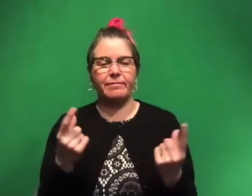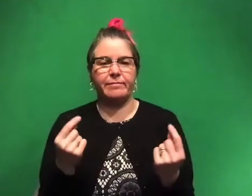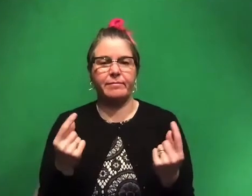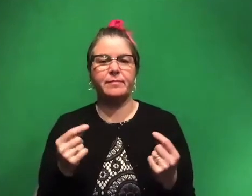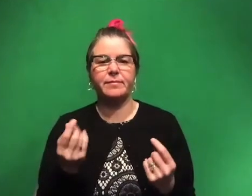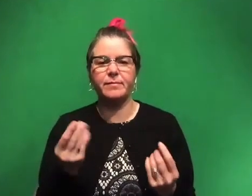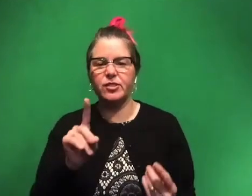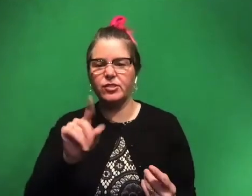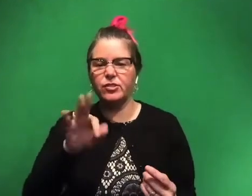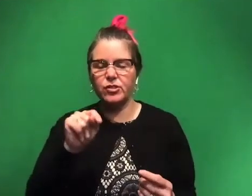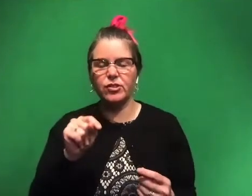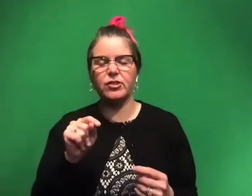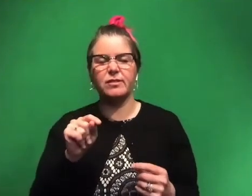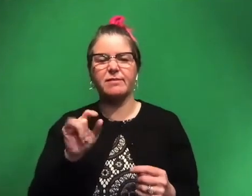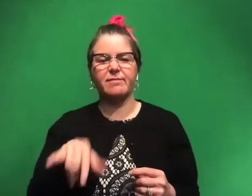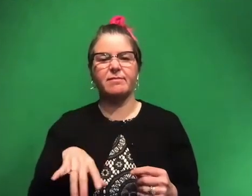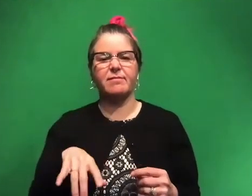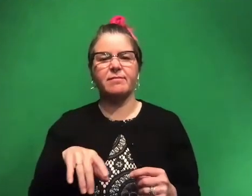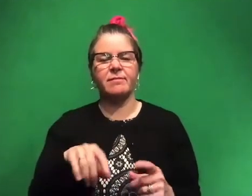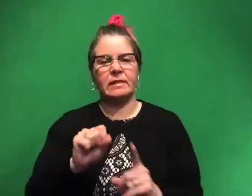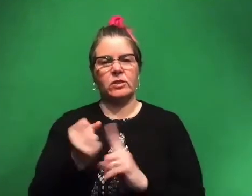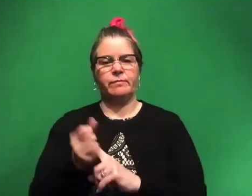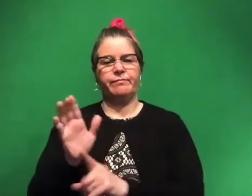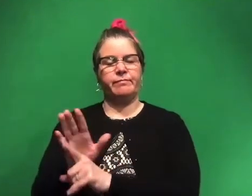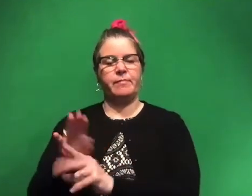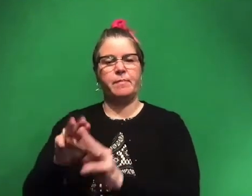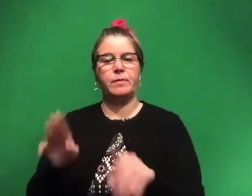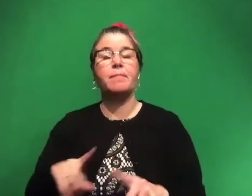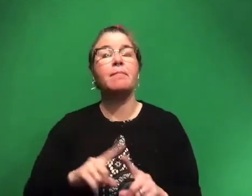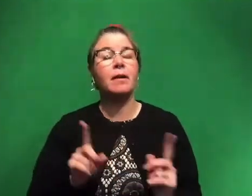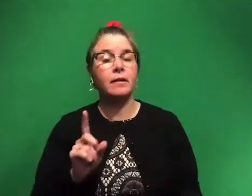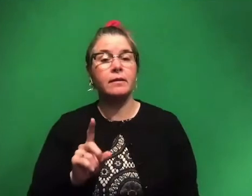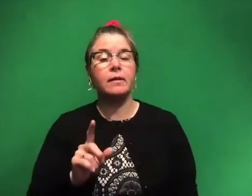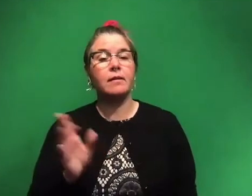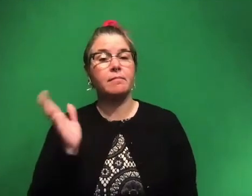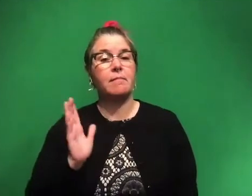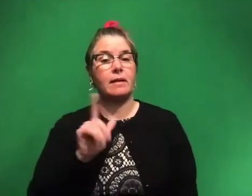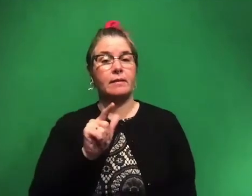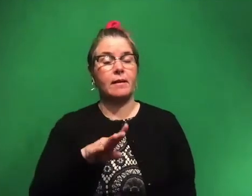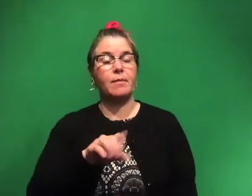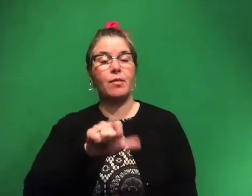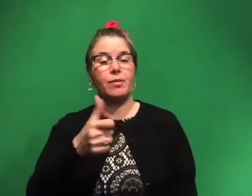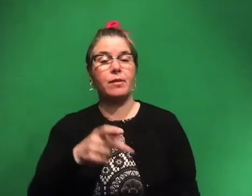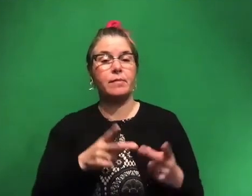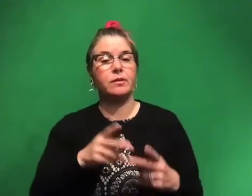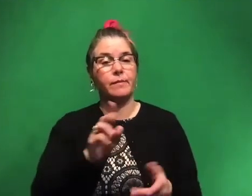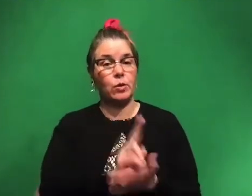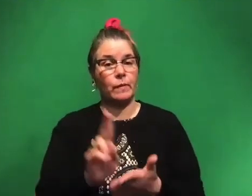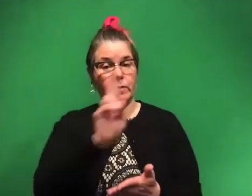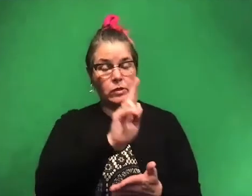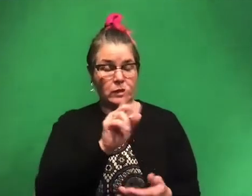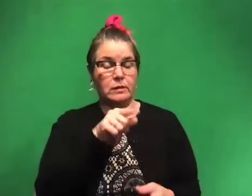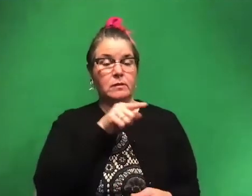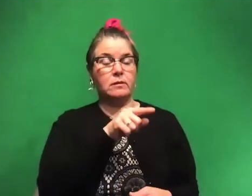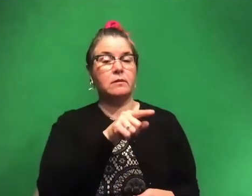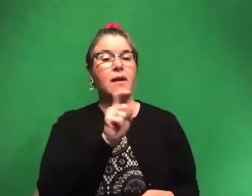dirt is situation there is at that museum. But, um, in past labs that I've worked at, so at my university, we actually